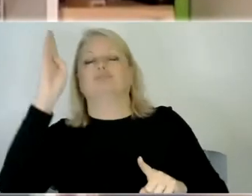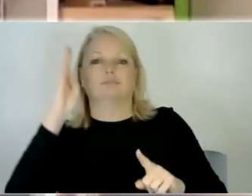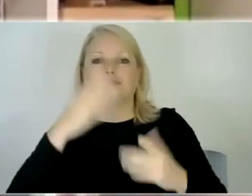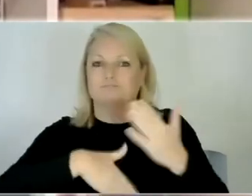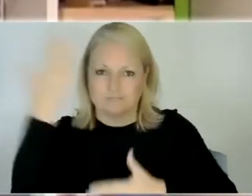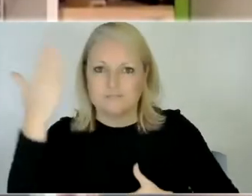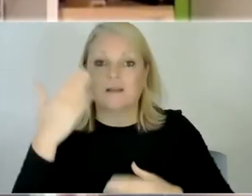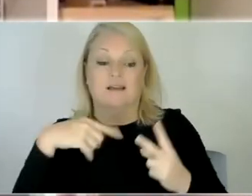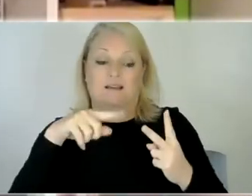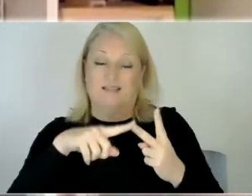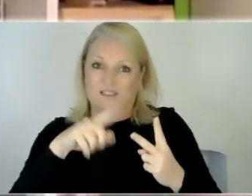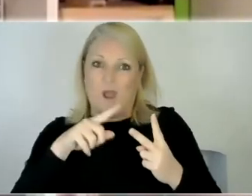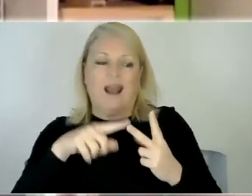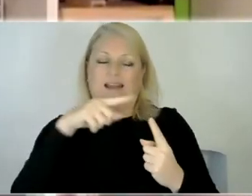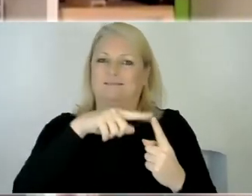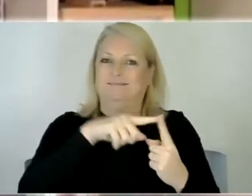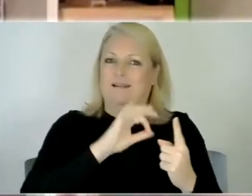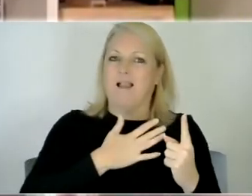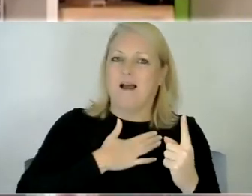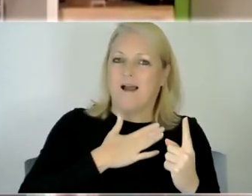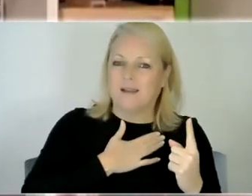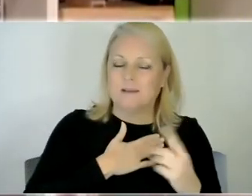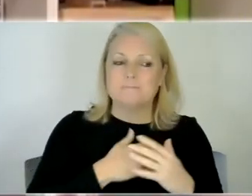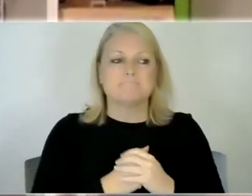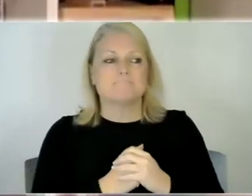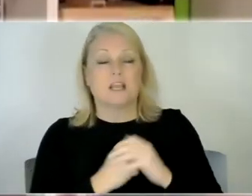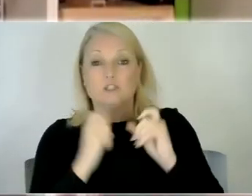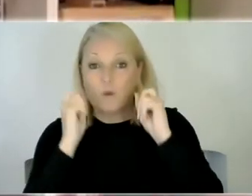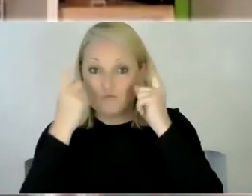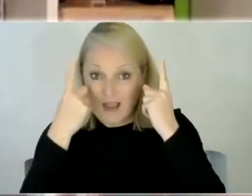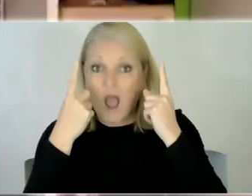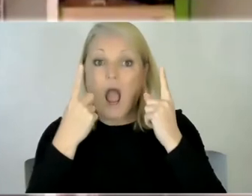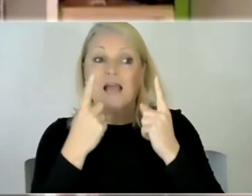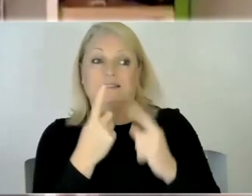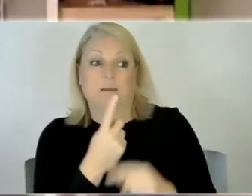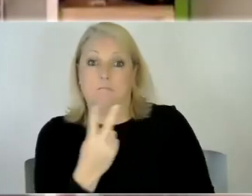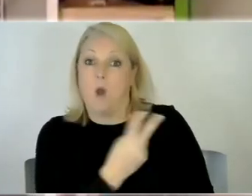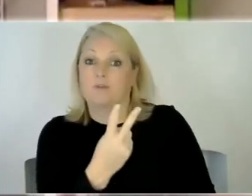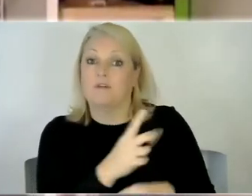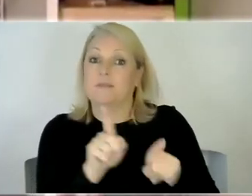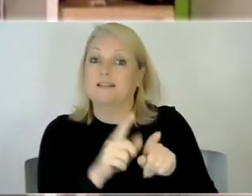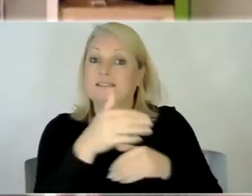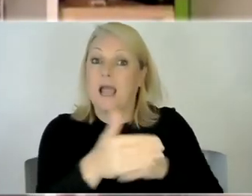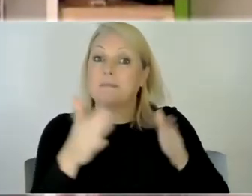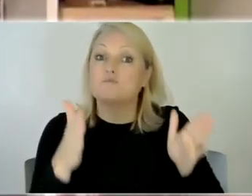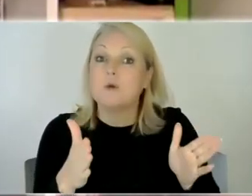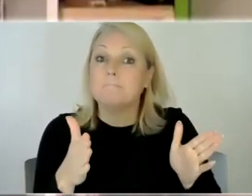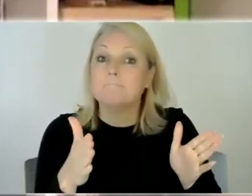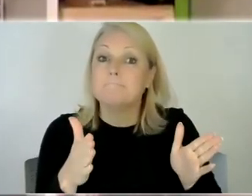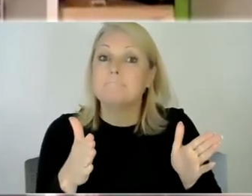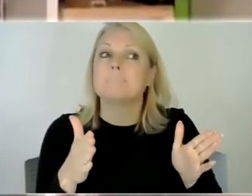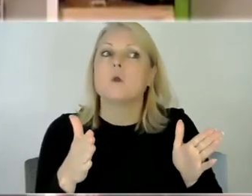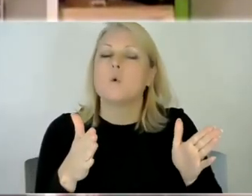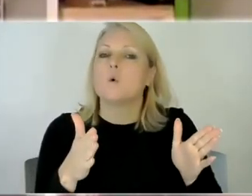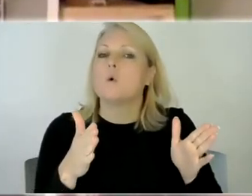so we came to realize that you know even just tommy being in the same room as him was was uh was a